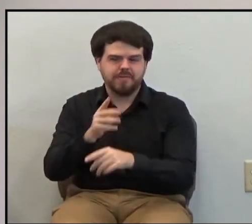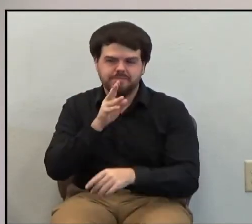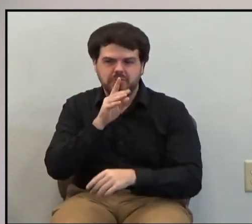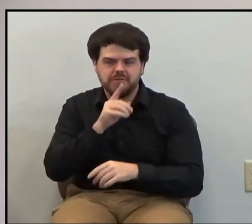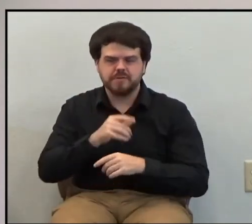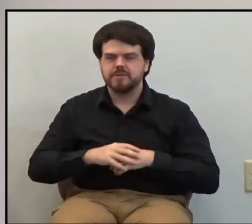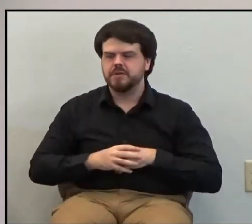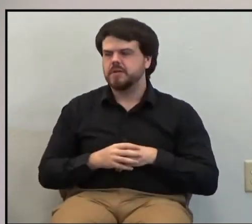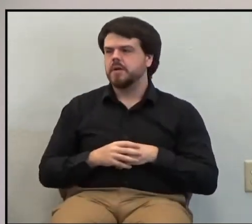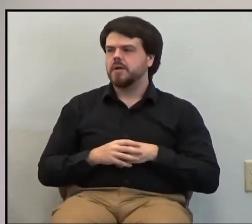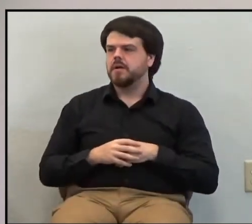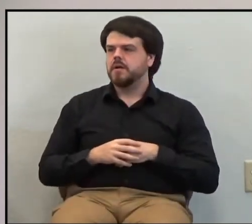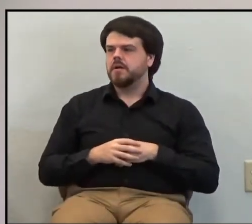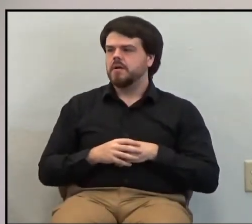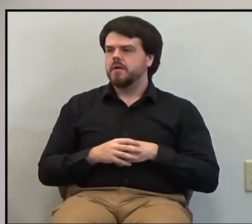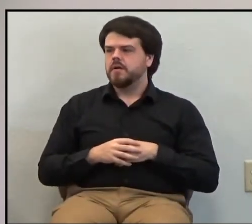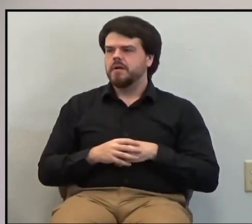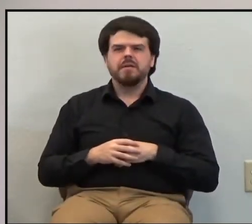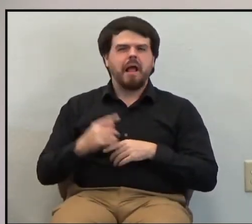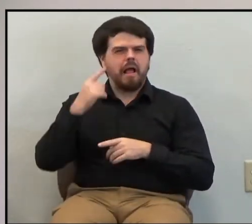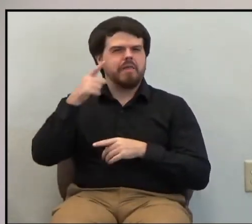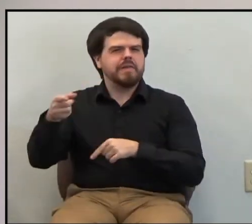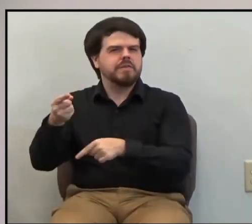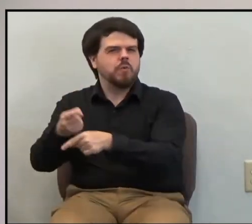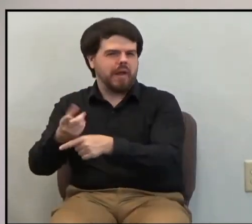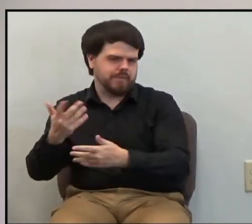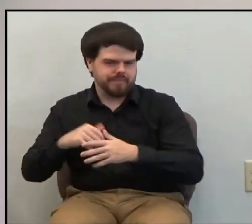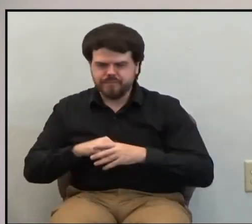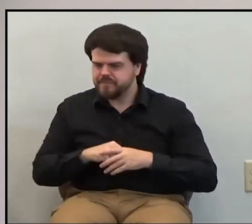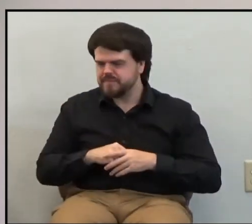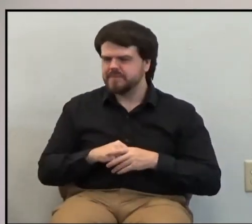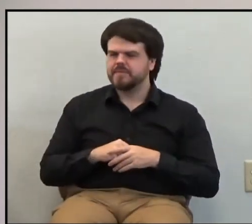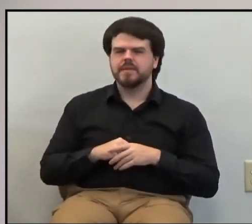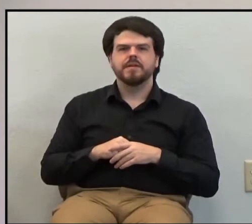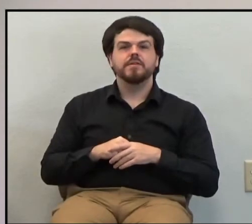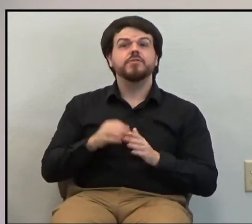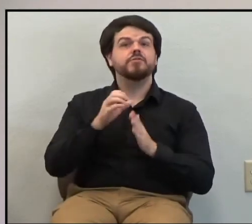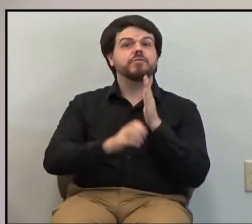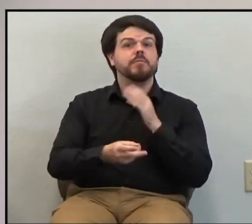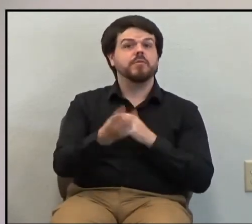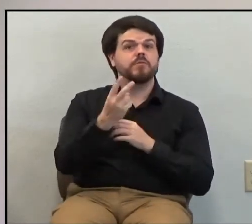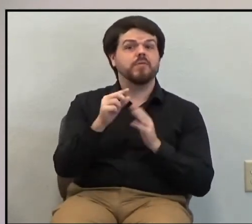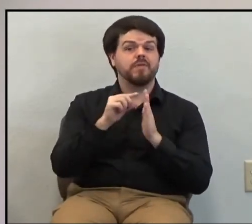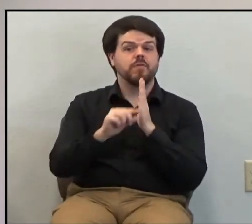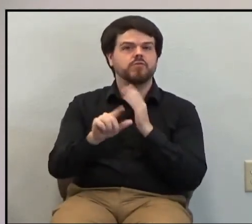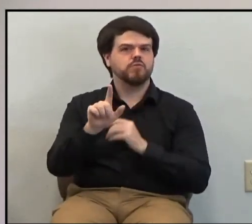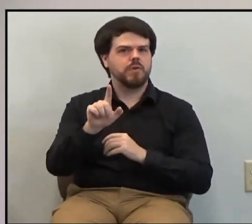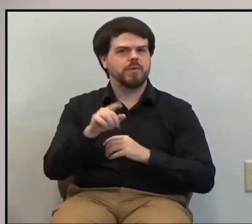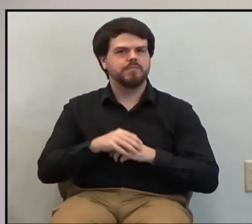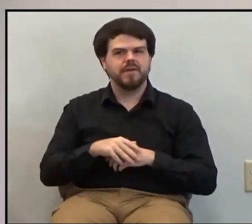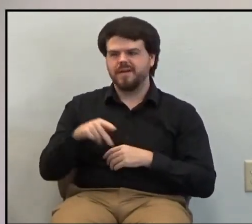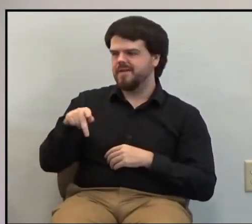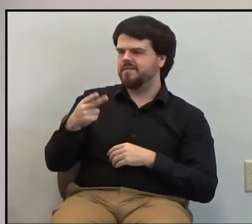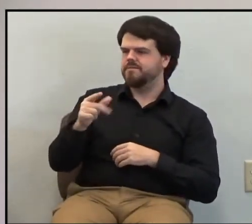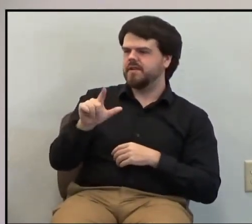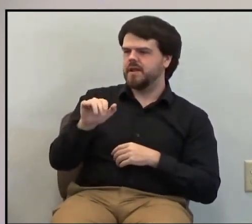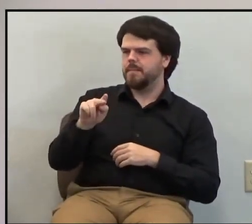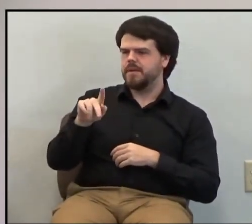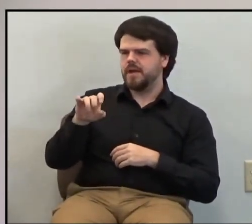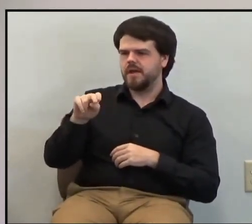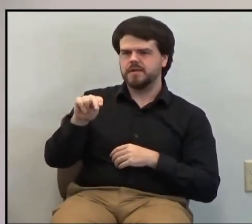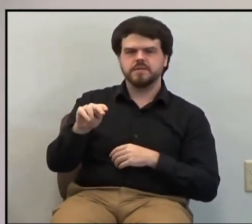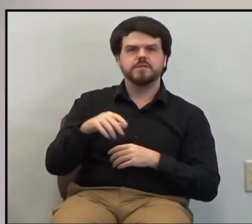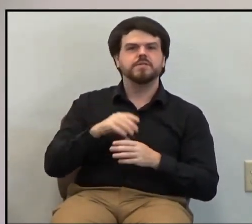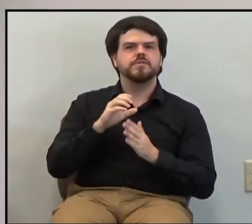In fact, we'll just say it's the right way. Chapter 2, verse 21. Philippians, chapter 2, verse